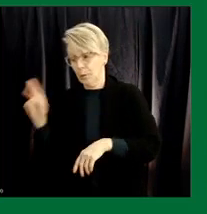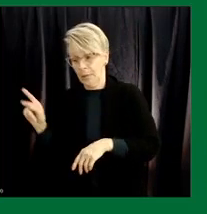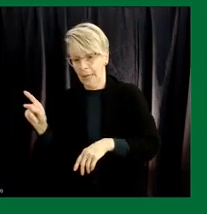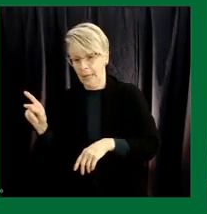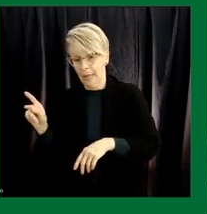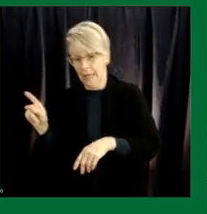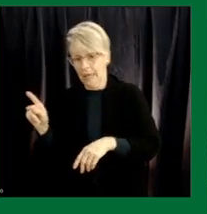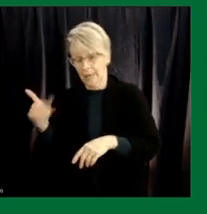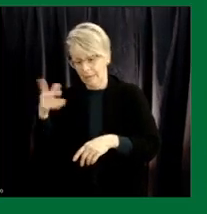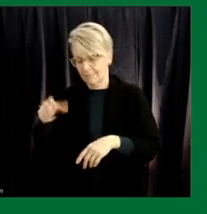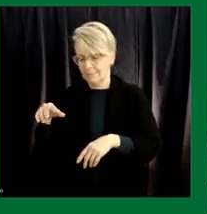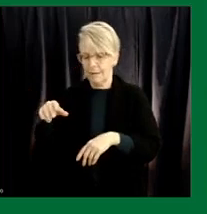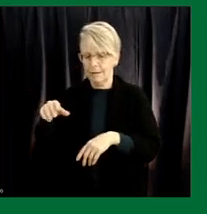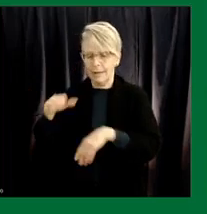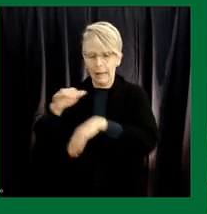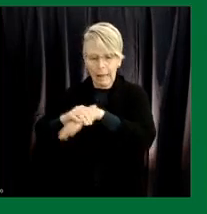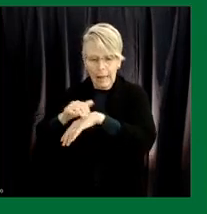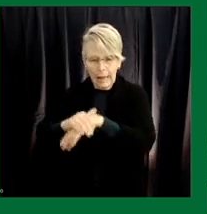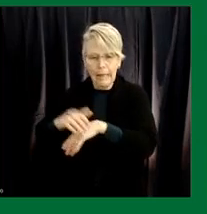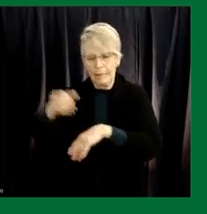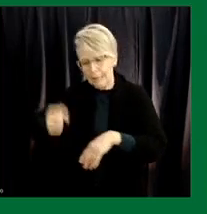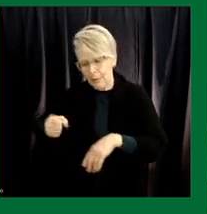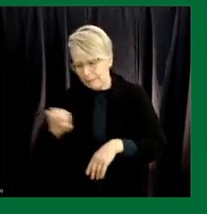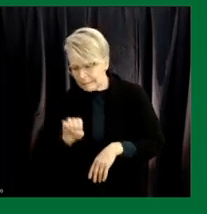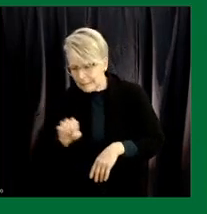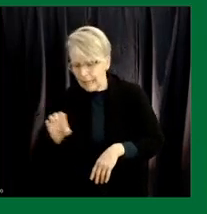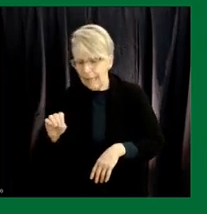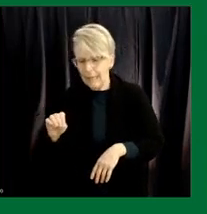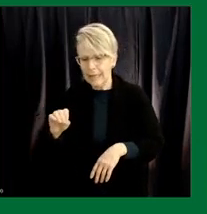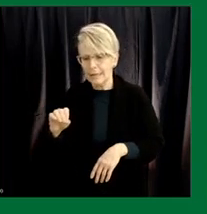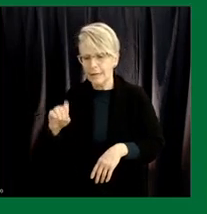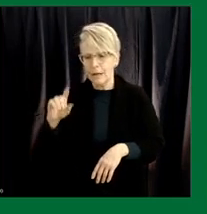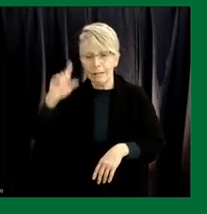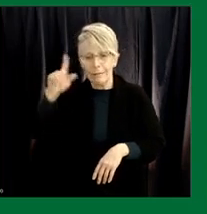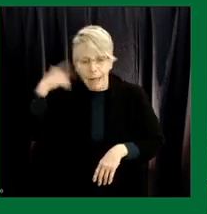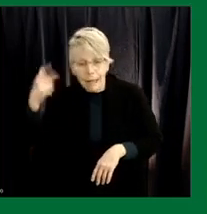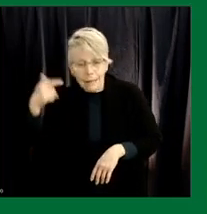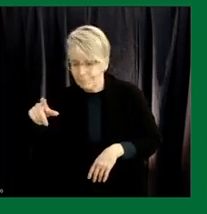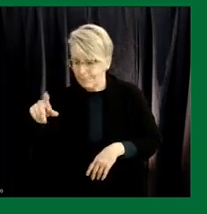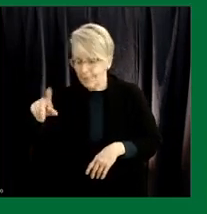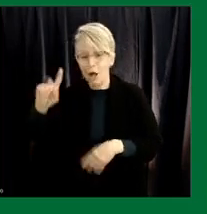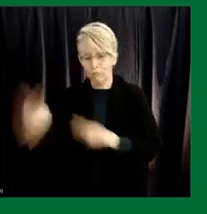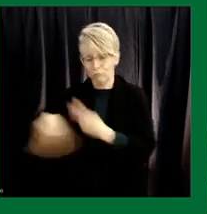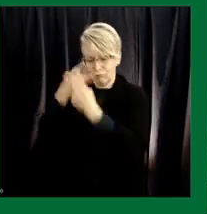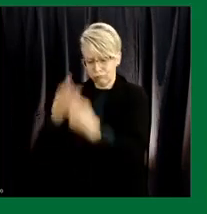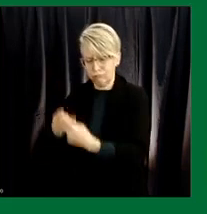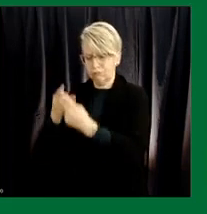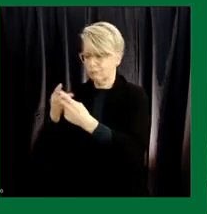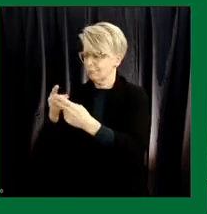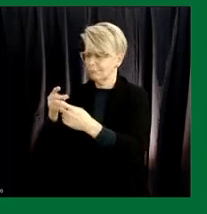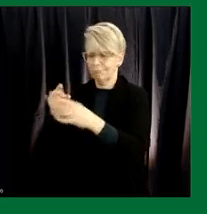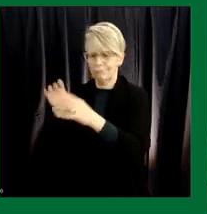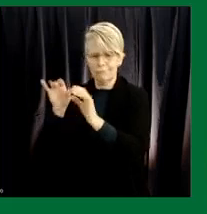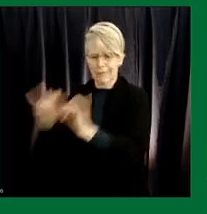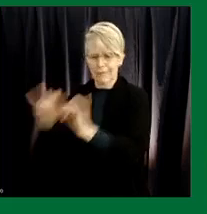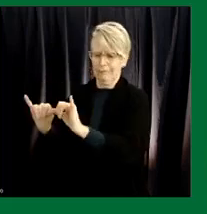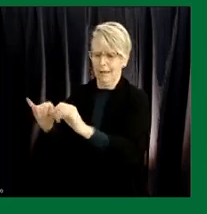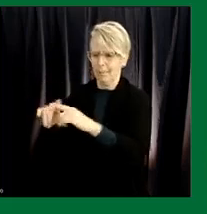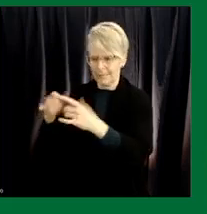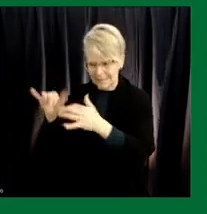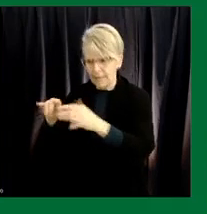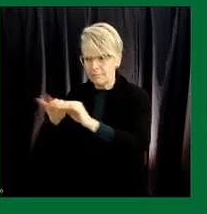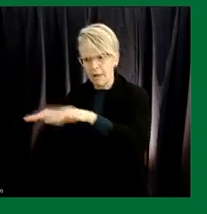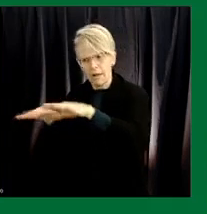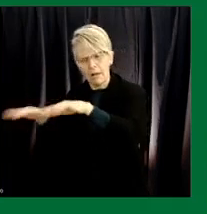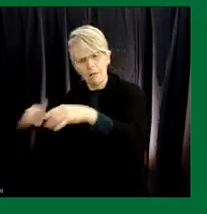of england and london even though they were they were in a lockdown um but obviously we need to look at how transmission dynamics